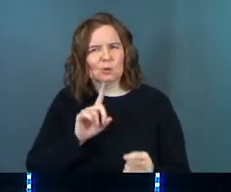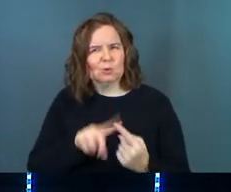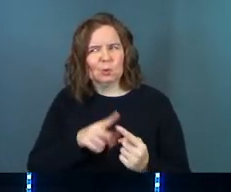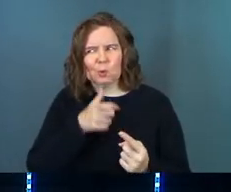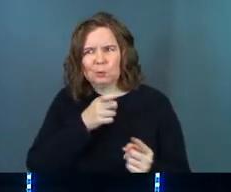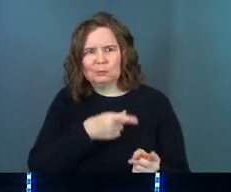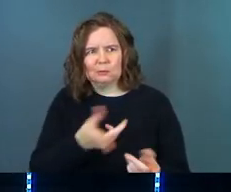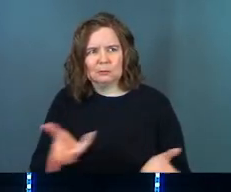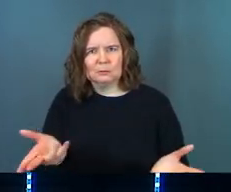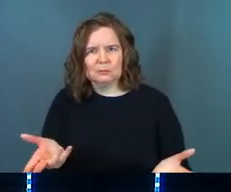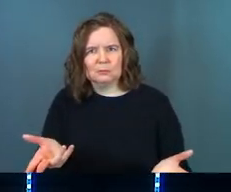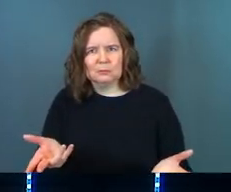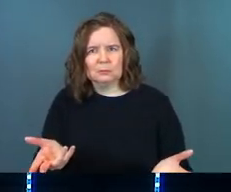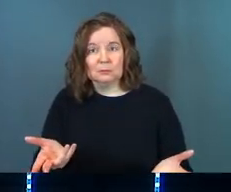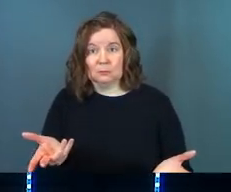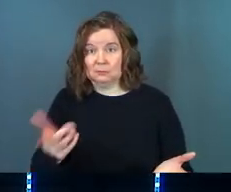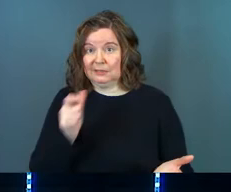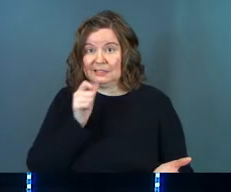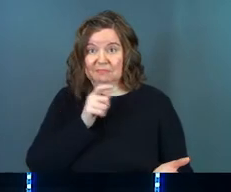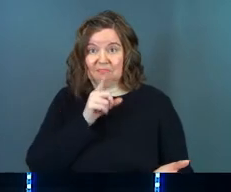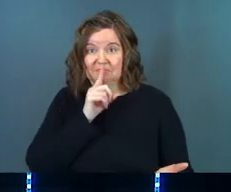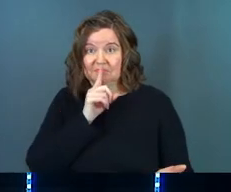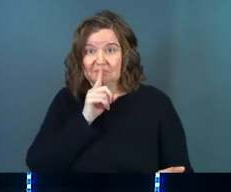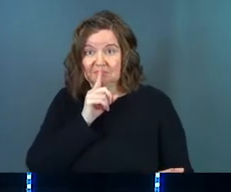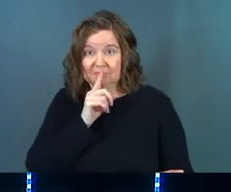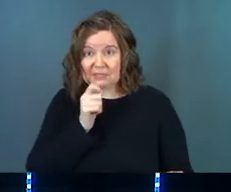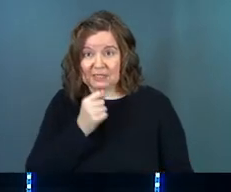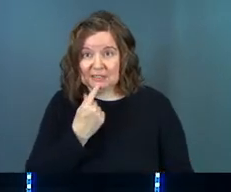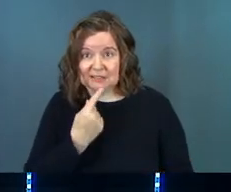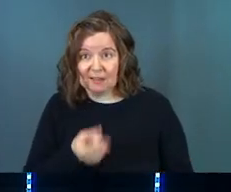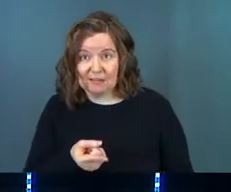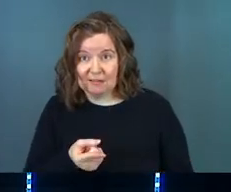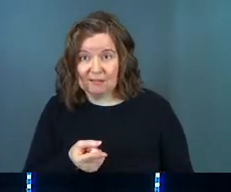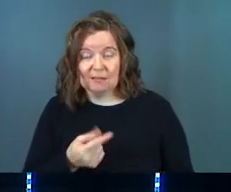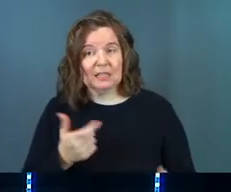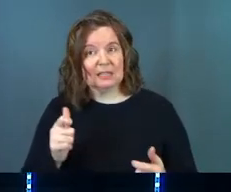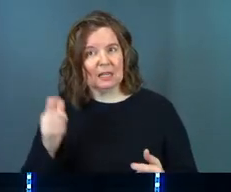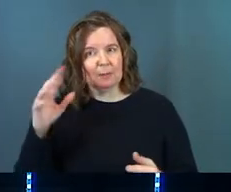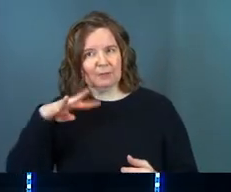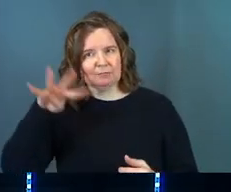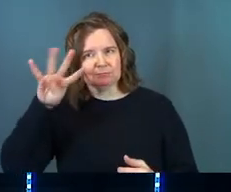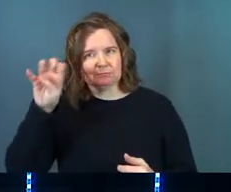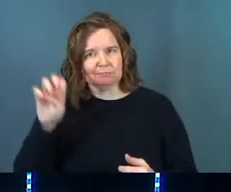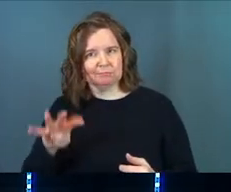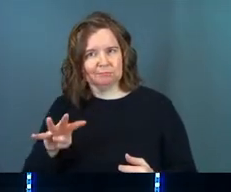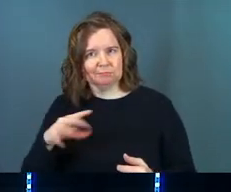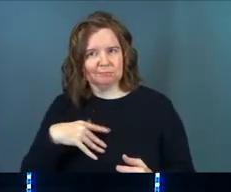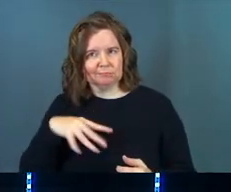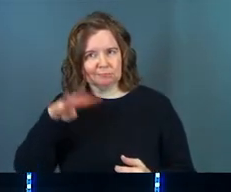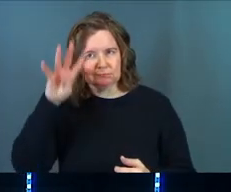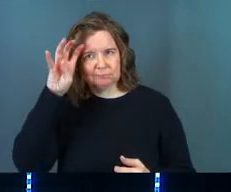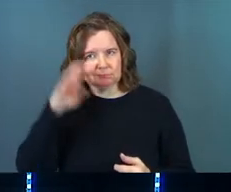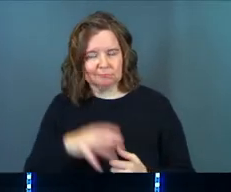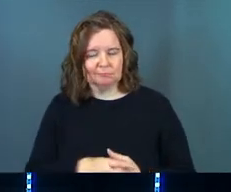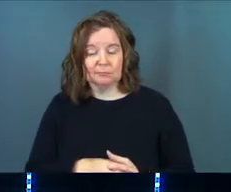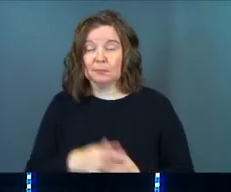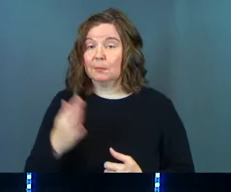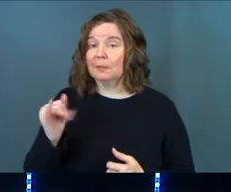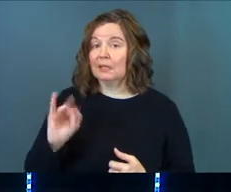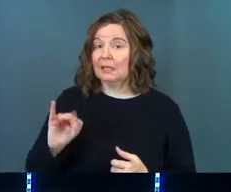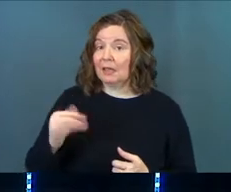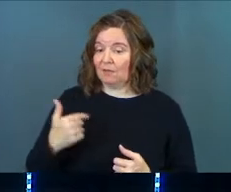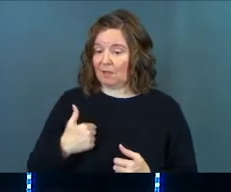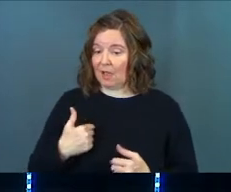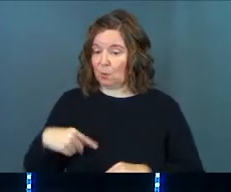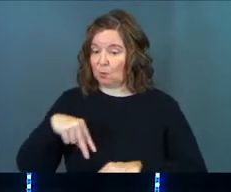order to? Because he doesn't say. It's a bit of a mystery in the passage. Because if